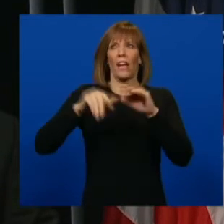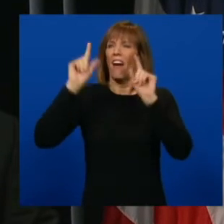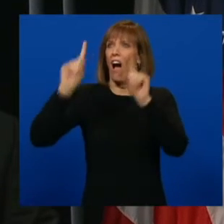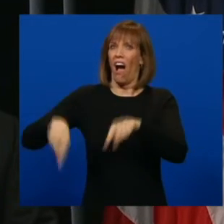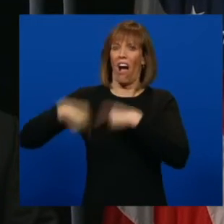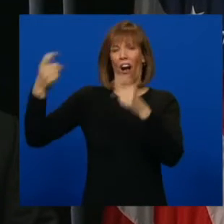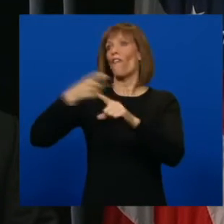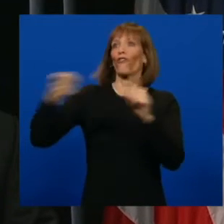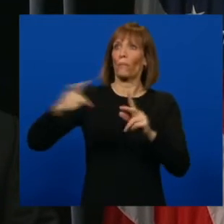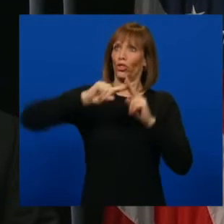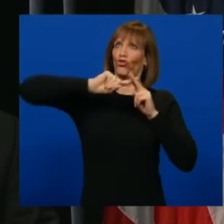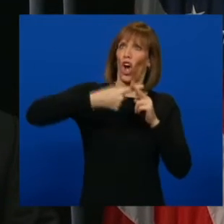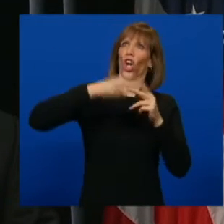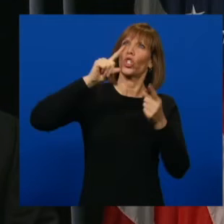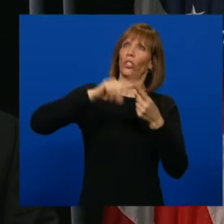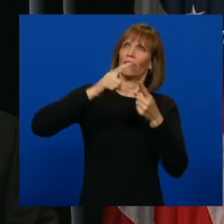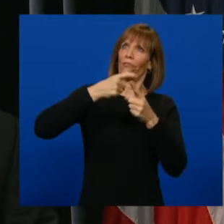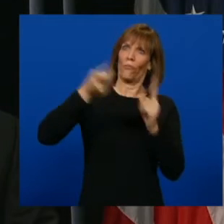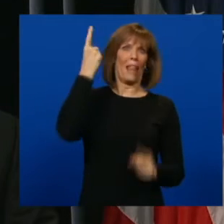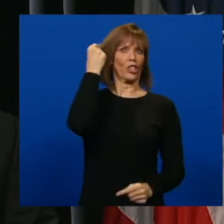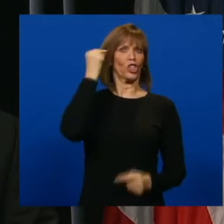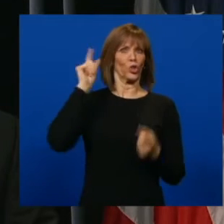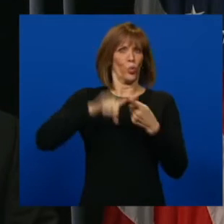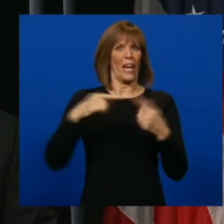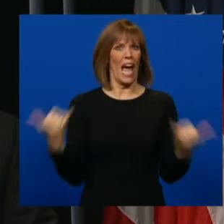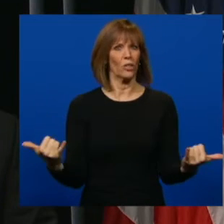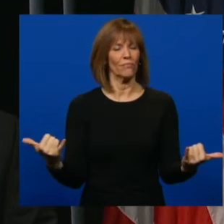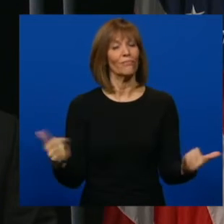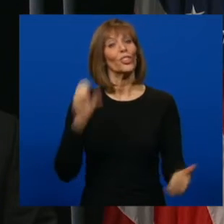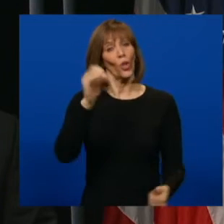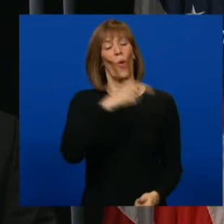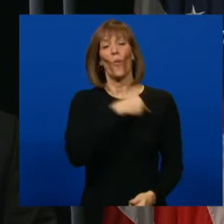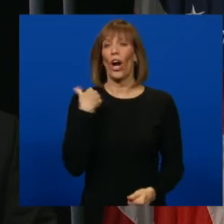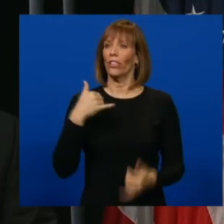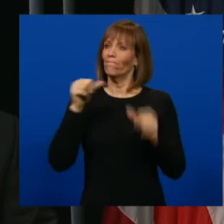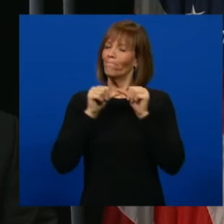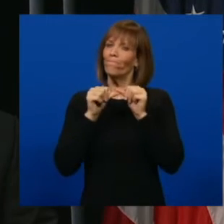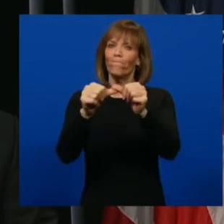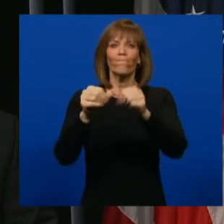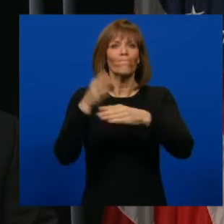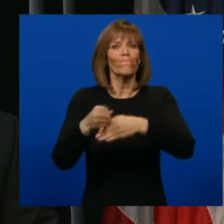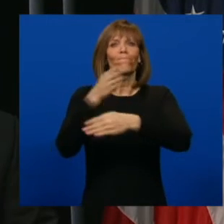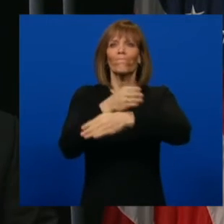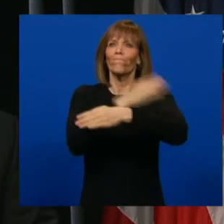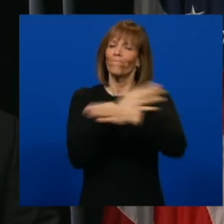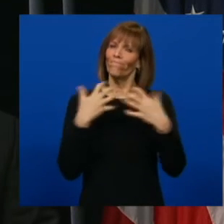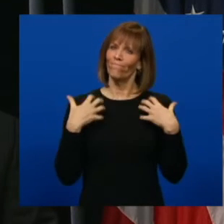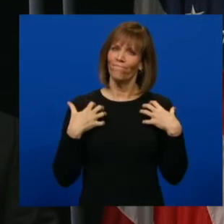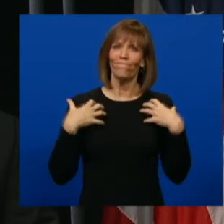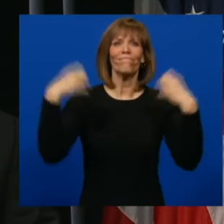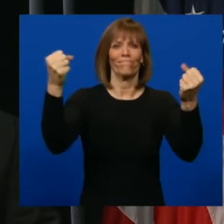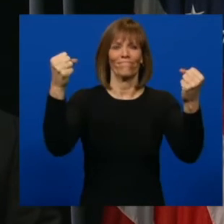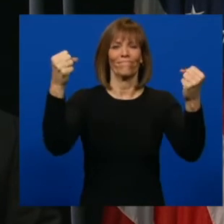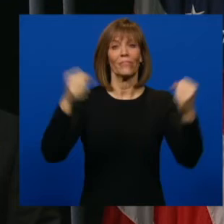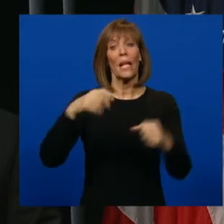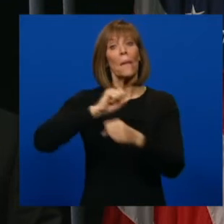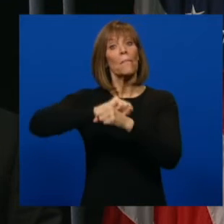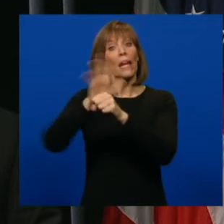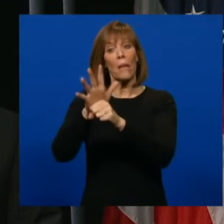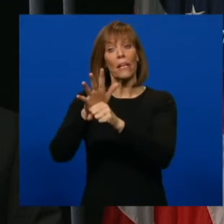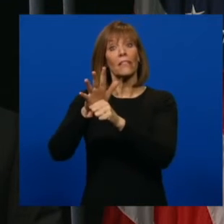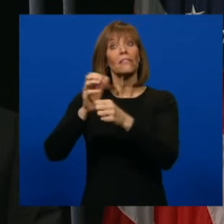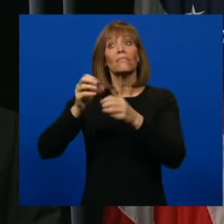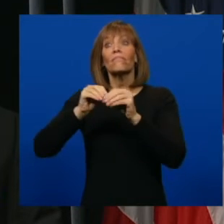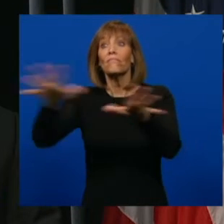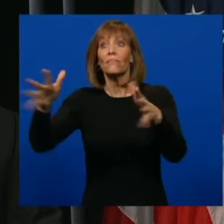way back to the start of the pandemic. So we're continuing our recovery in a strong position, and while the pandemic is not over,